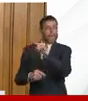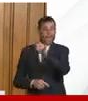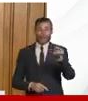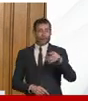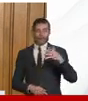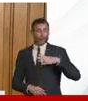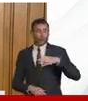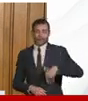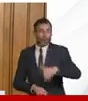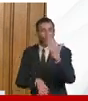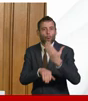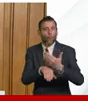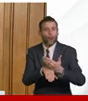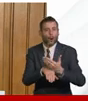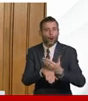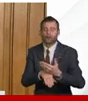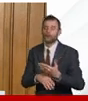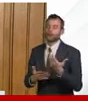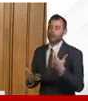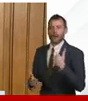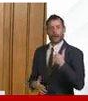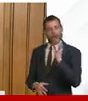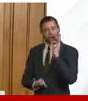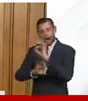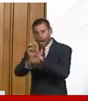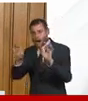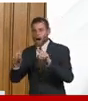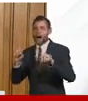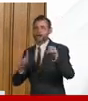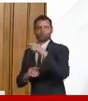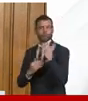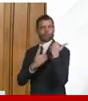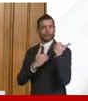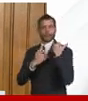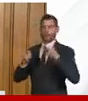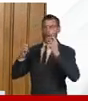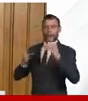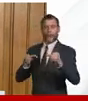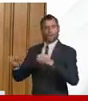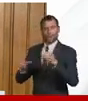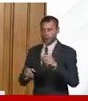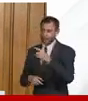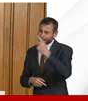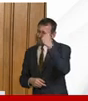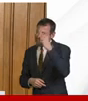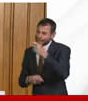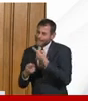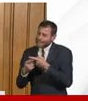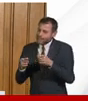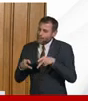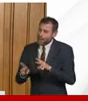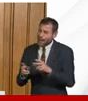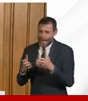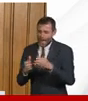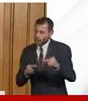our employers to think really carefully about how they can innovate in the way their staff are working and if they do need to be